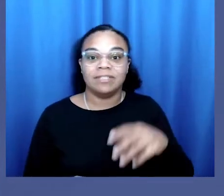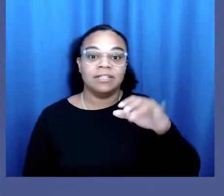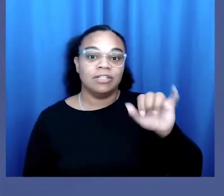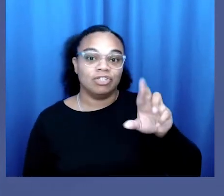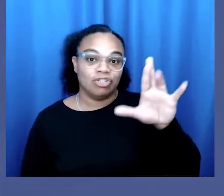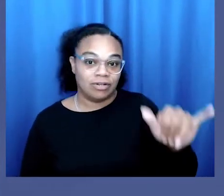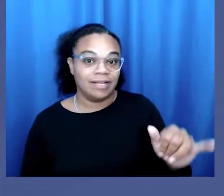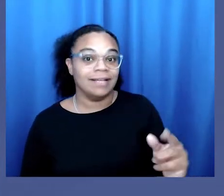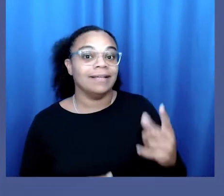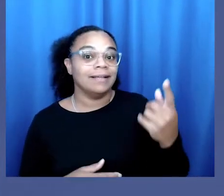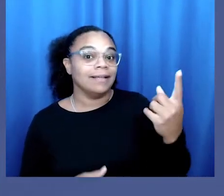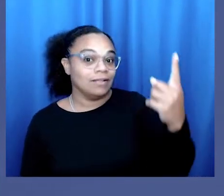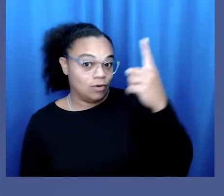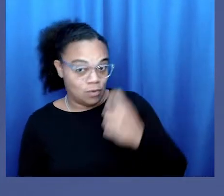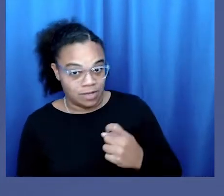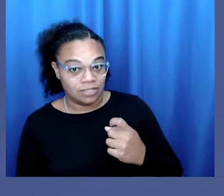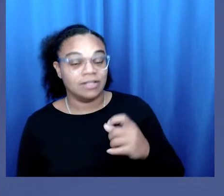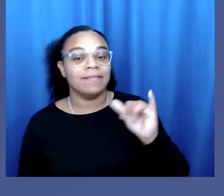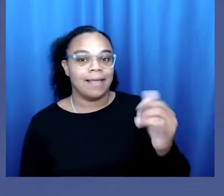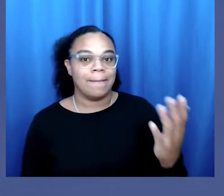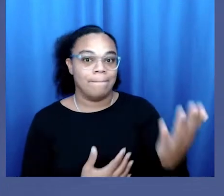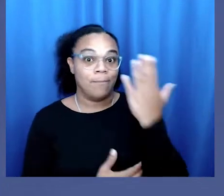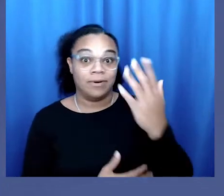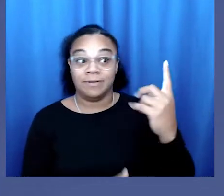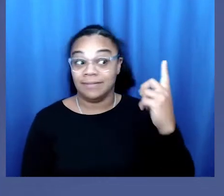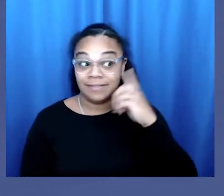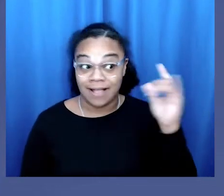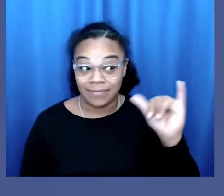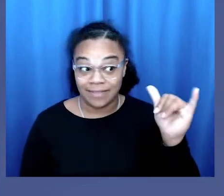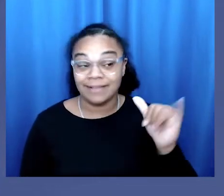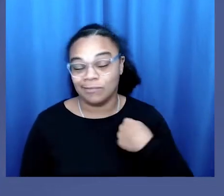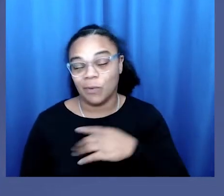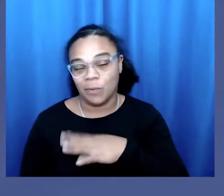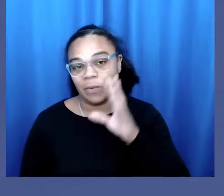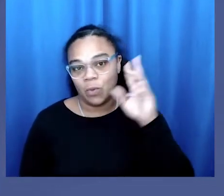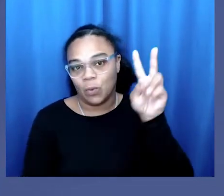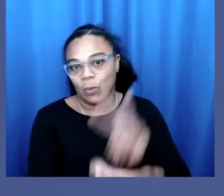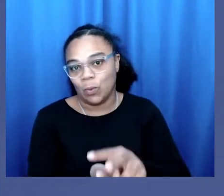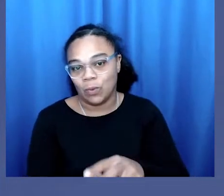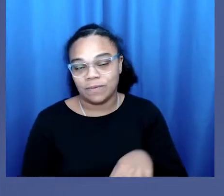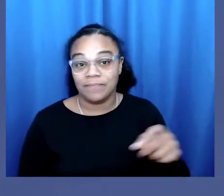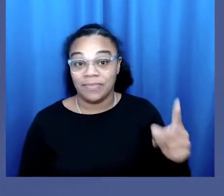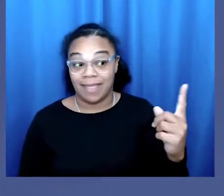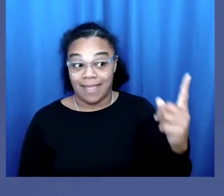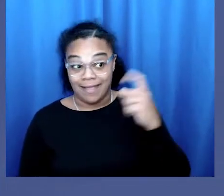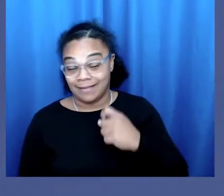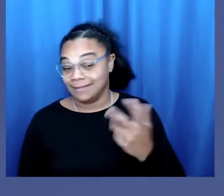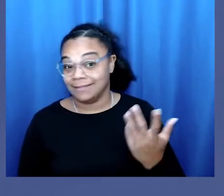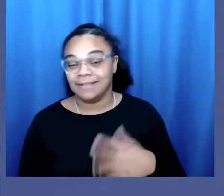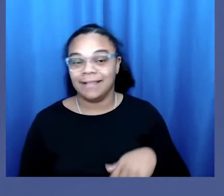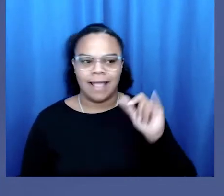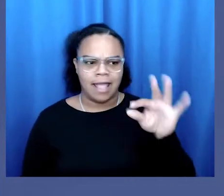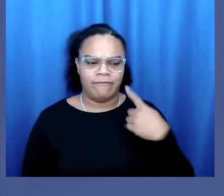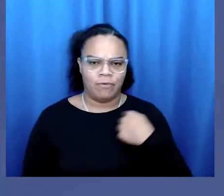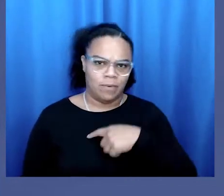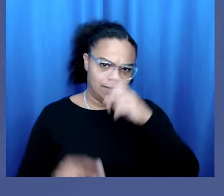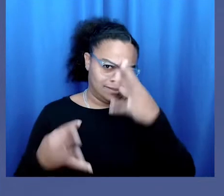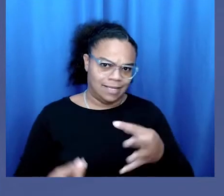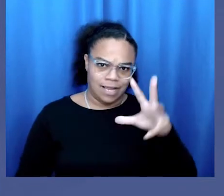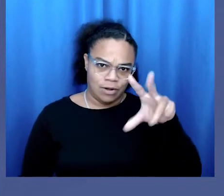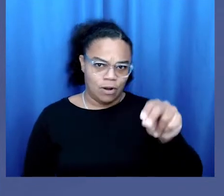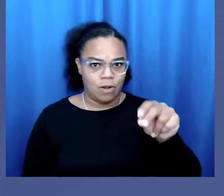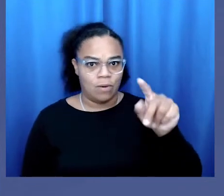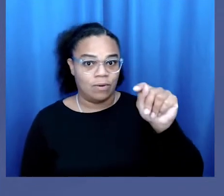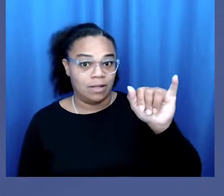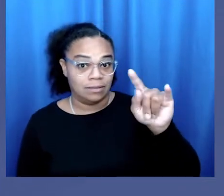that had been posed that morning that sounded like we were about to lose. They asked, we decide no on